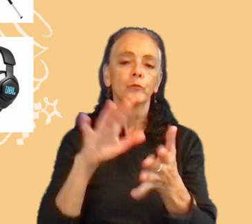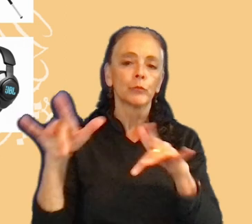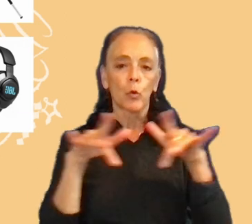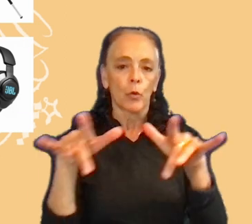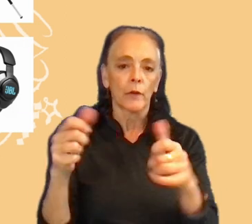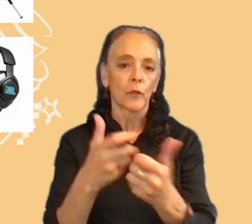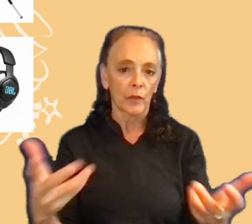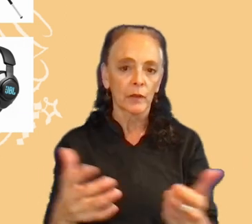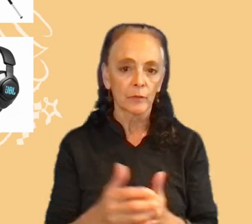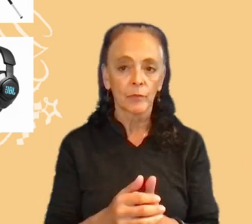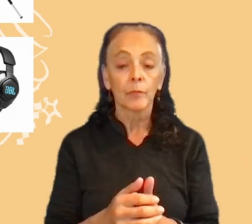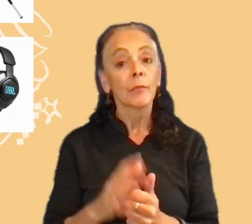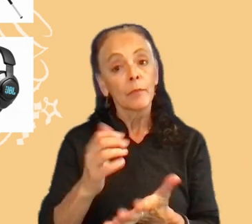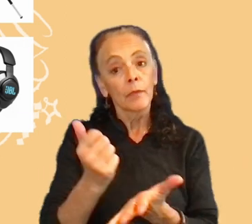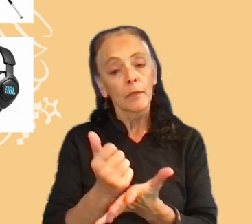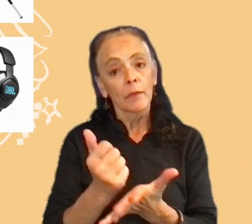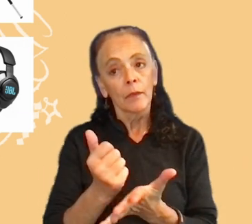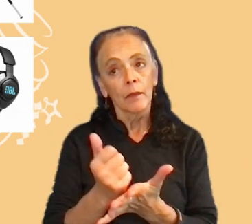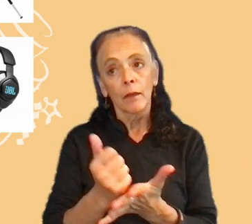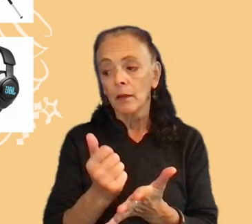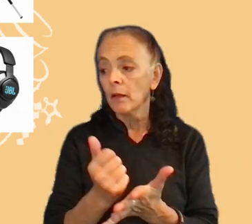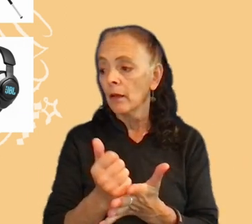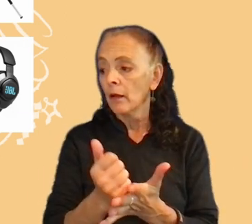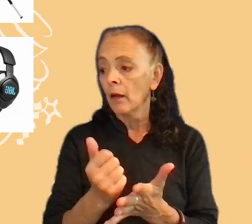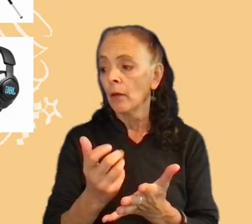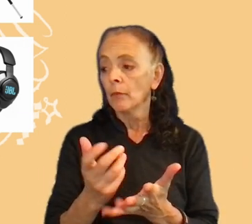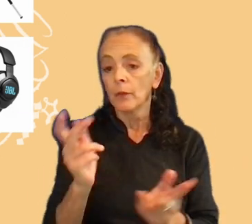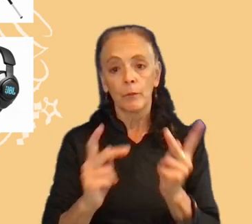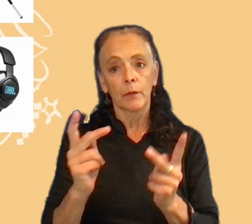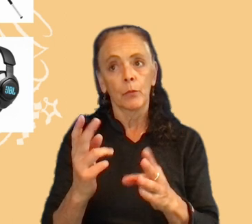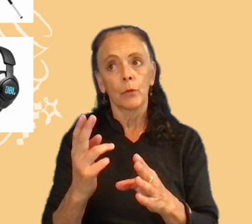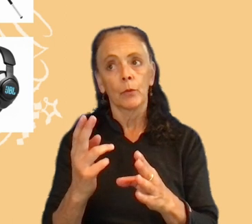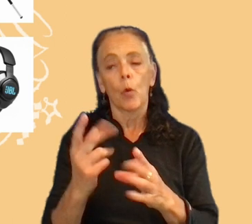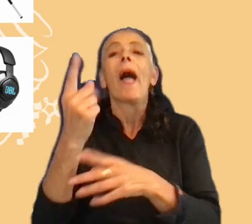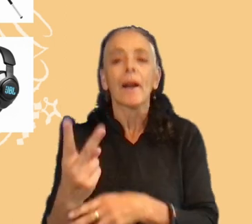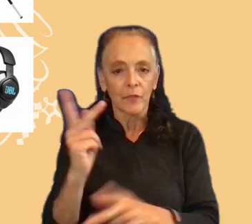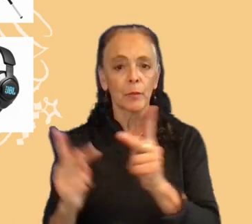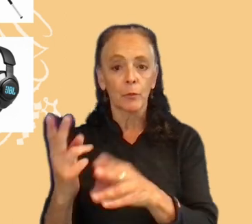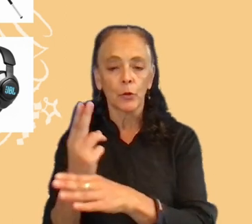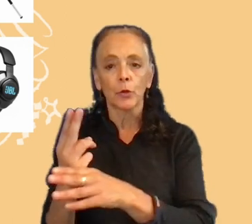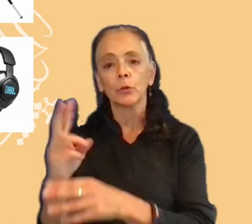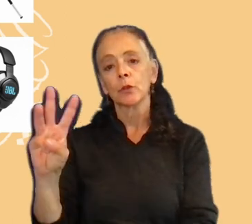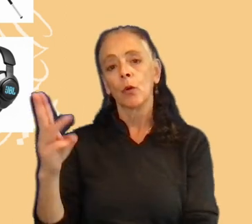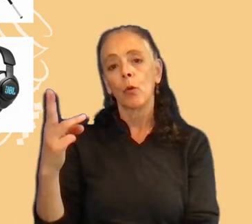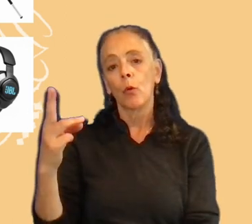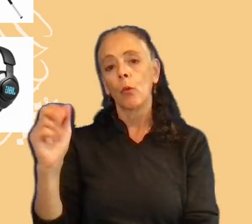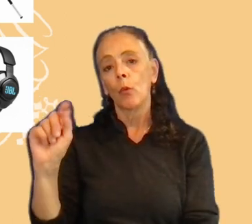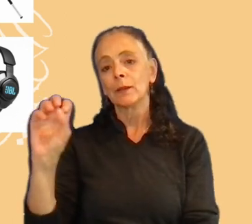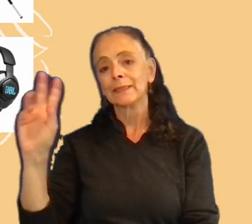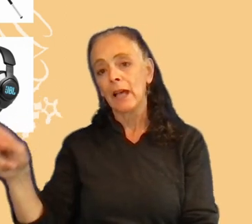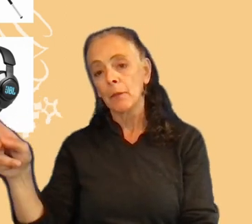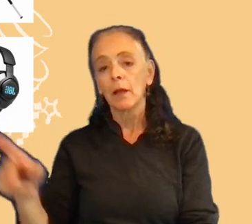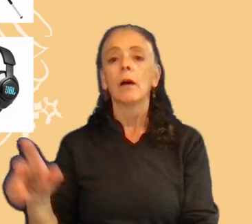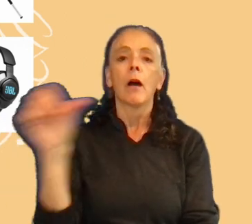But, half of the people, more or less, used the WhatsApp video call. the other half used the audio call.